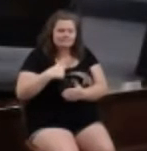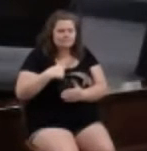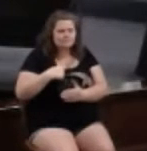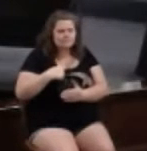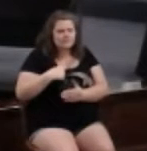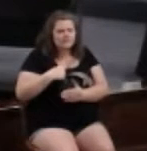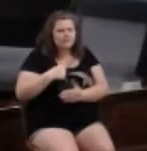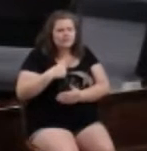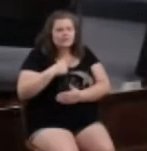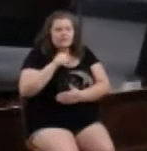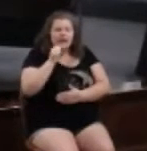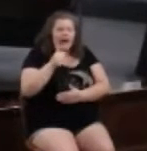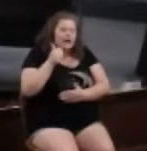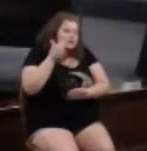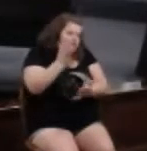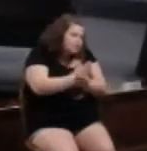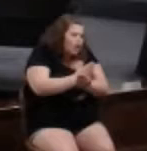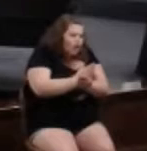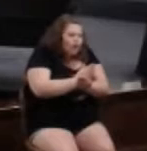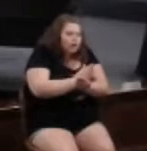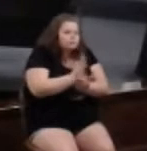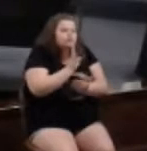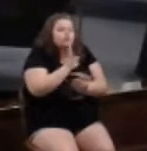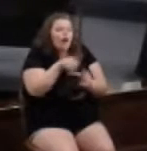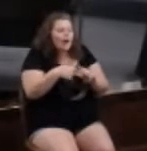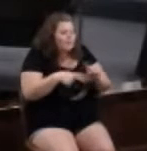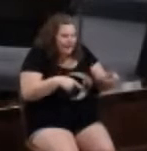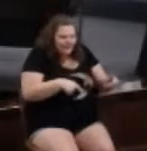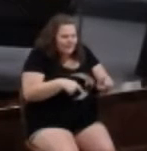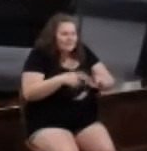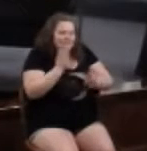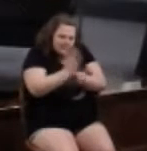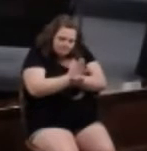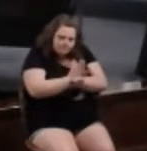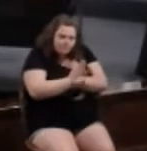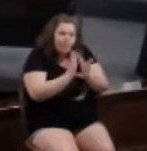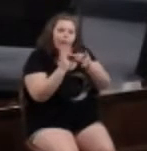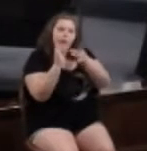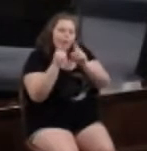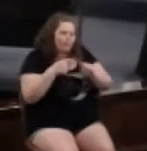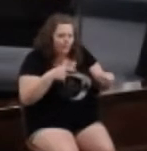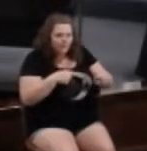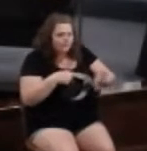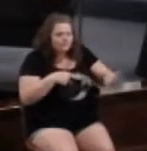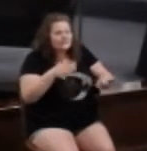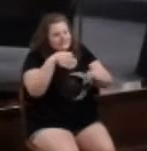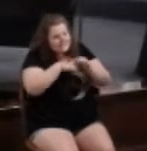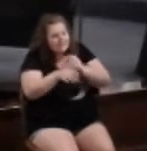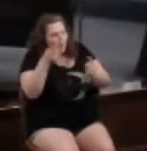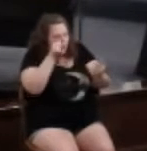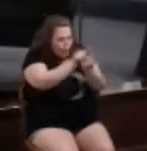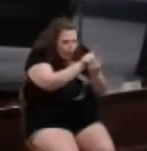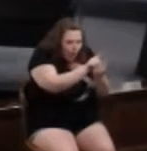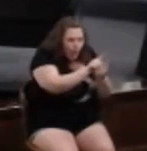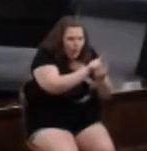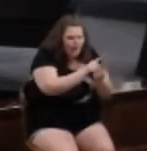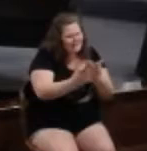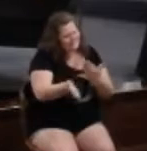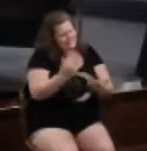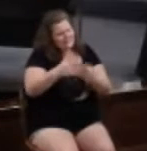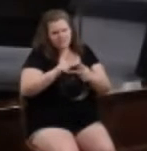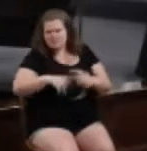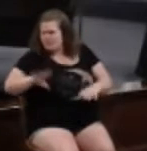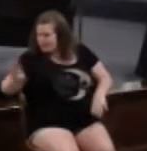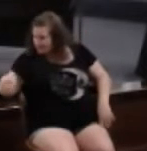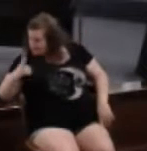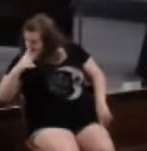talking about them and go talk to them. Oh, it's easy to talk about somebody. Oh,